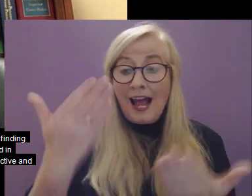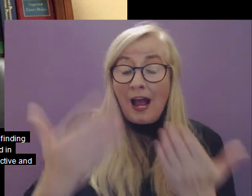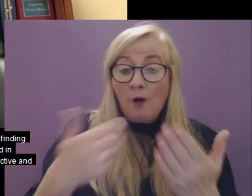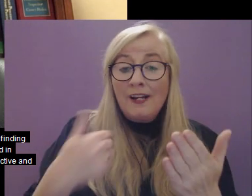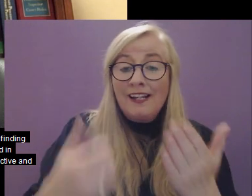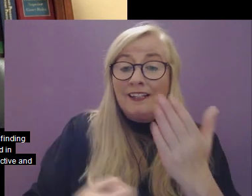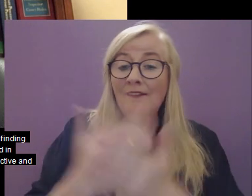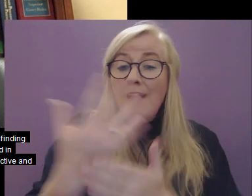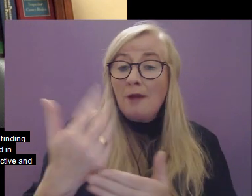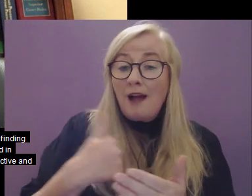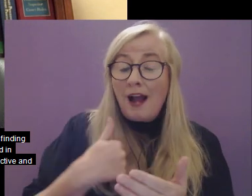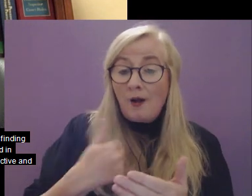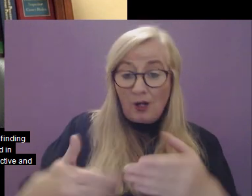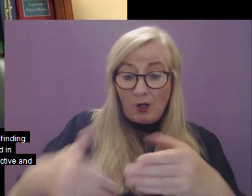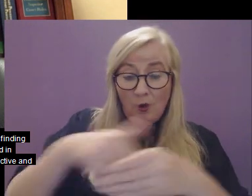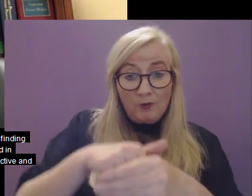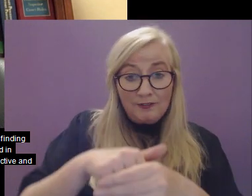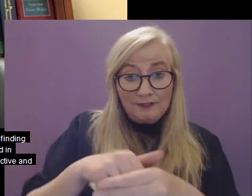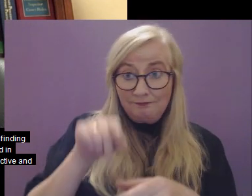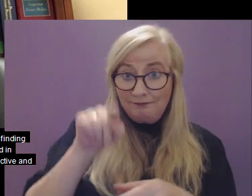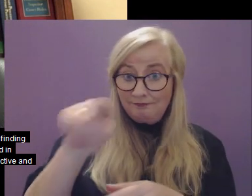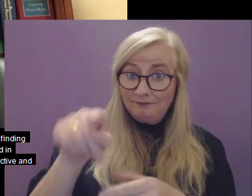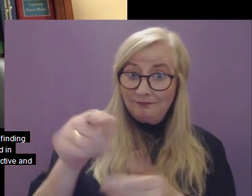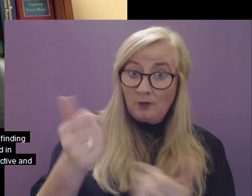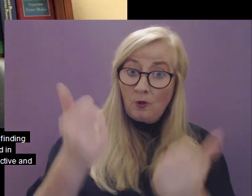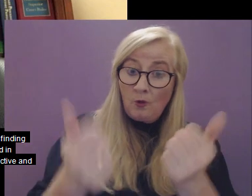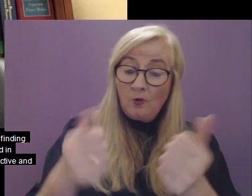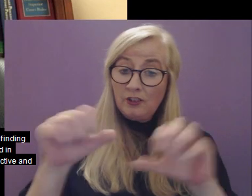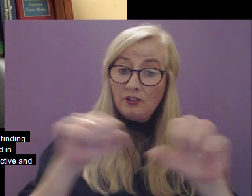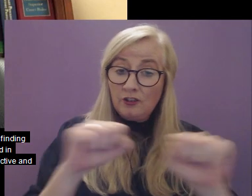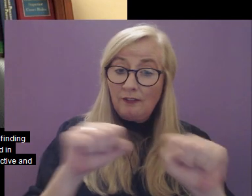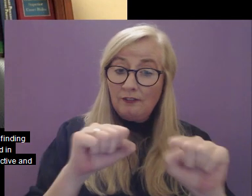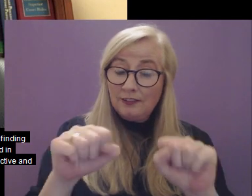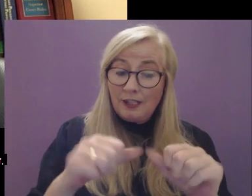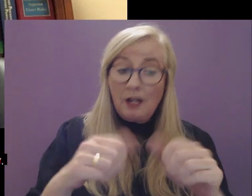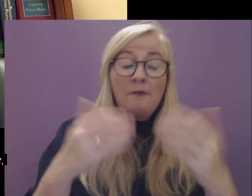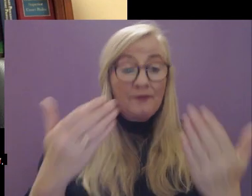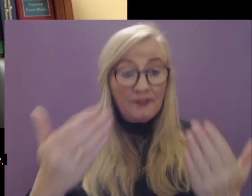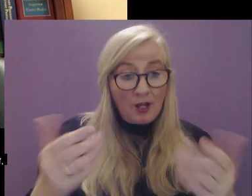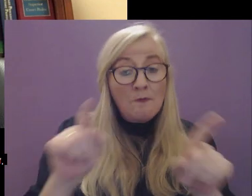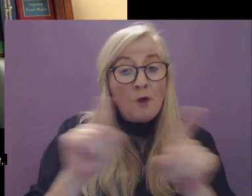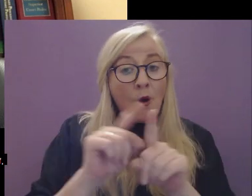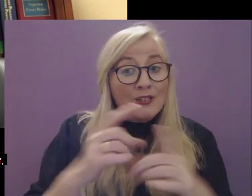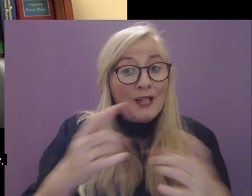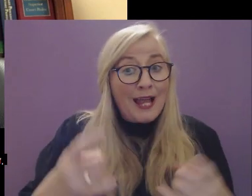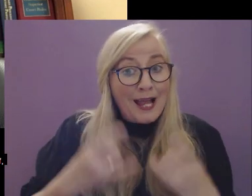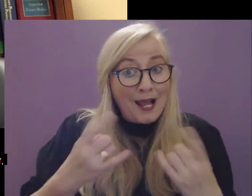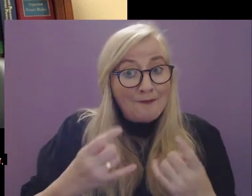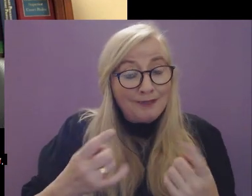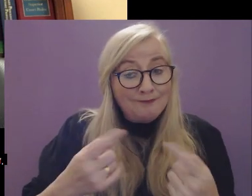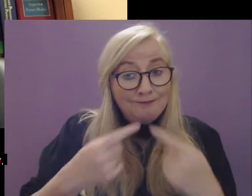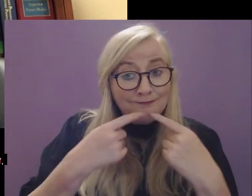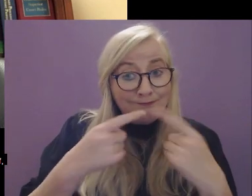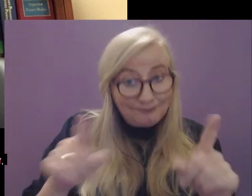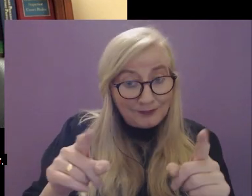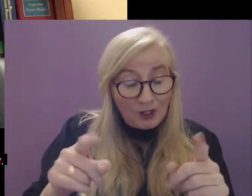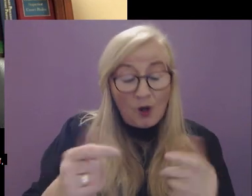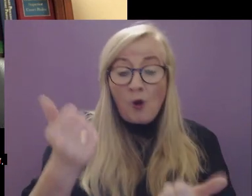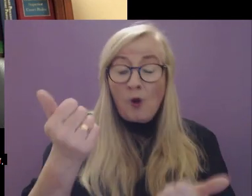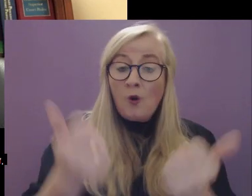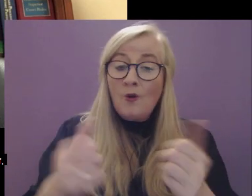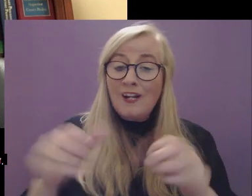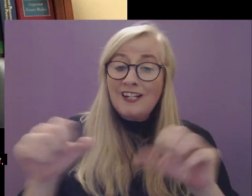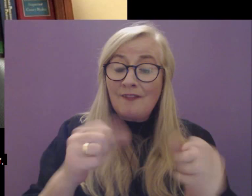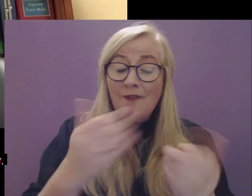development of our approach to inclusion in the court service. I am also happy to report that the Court